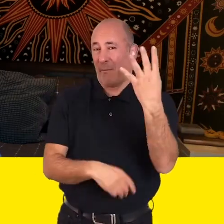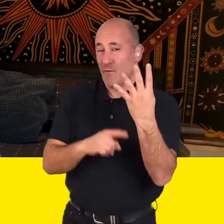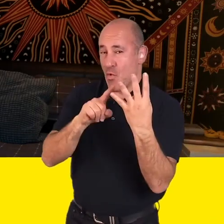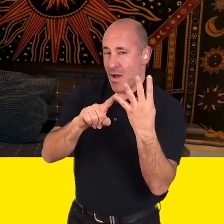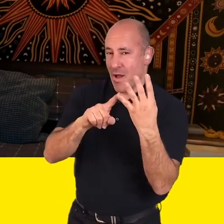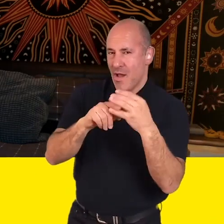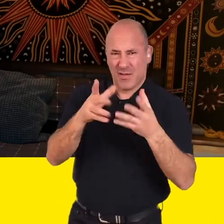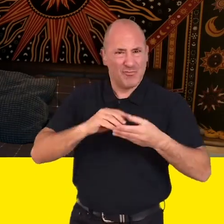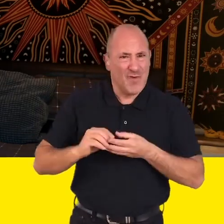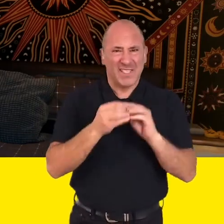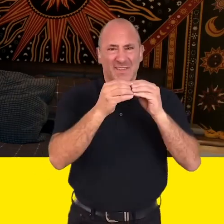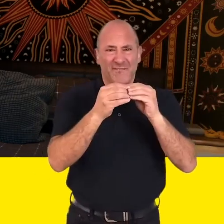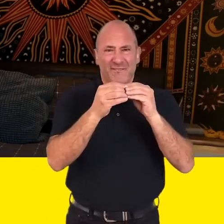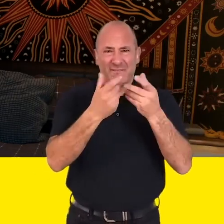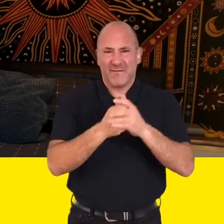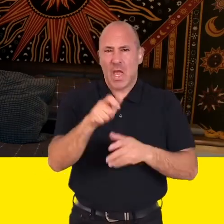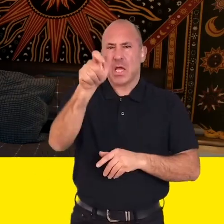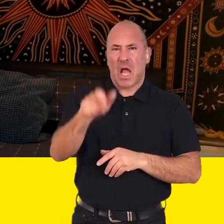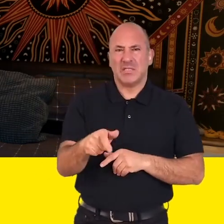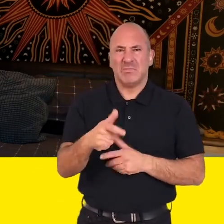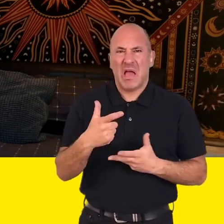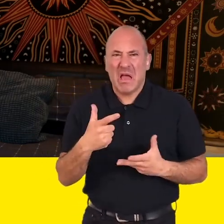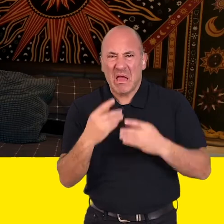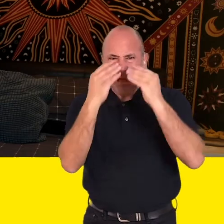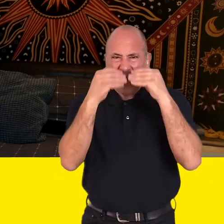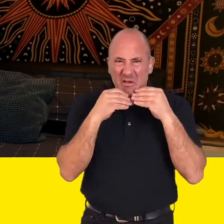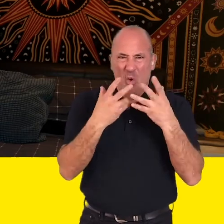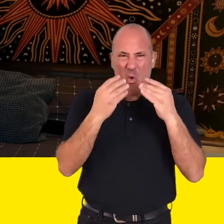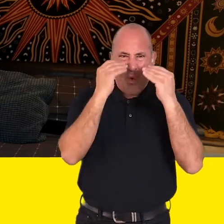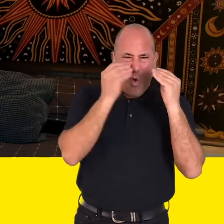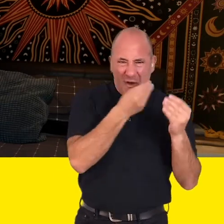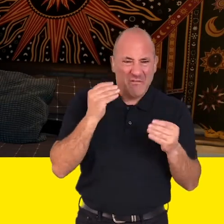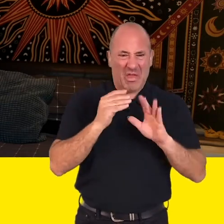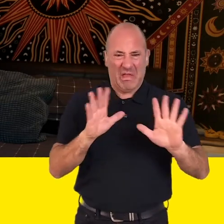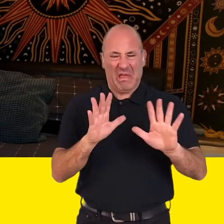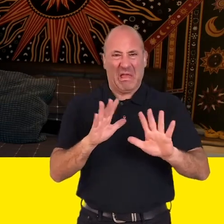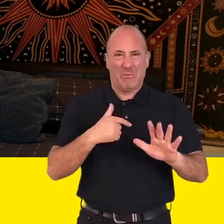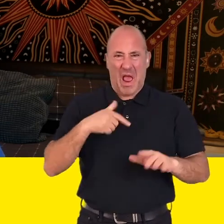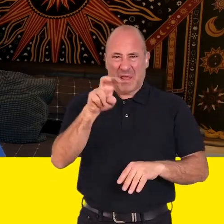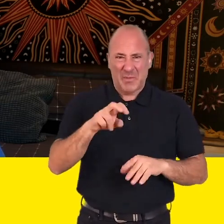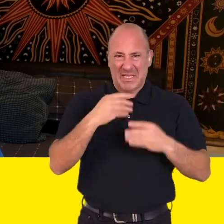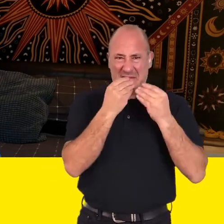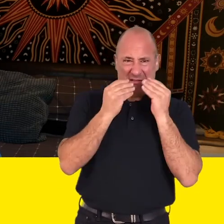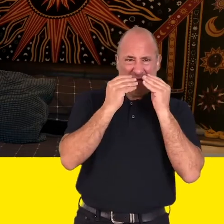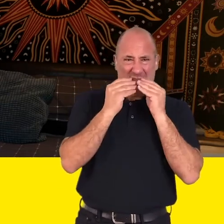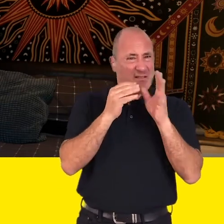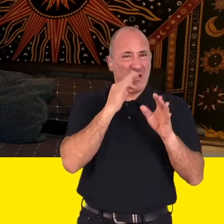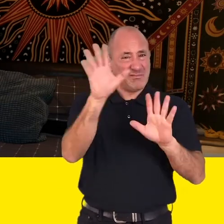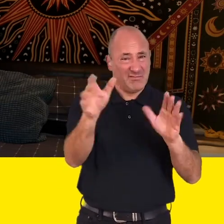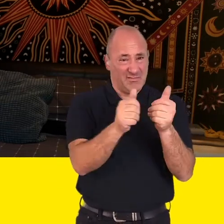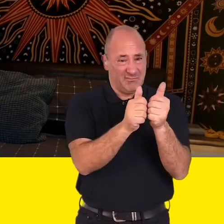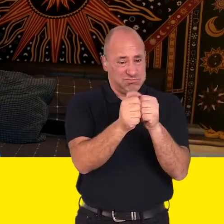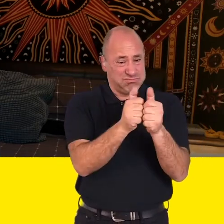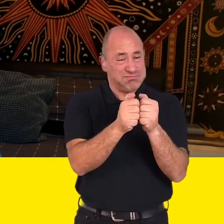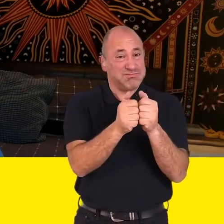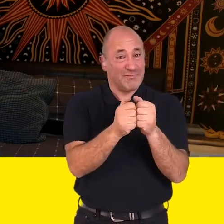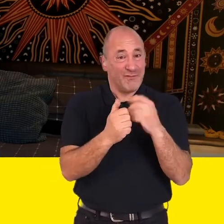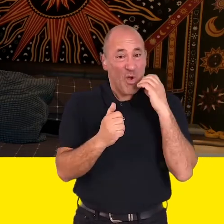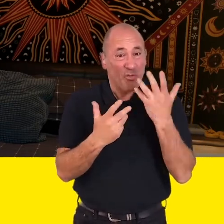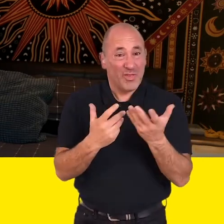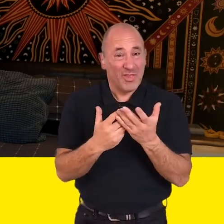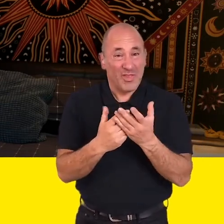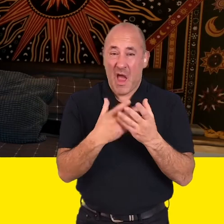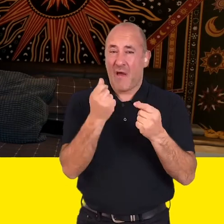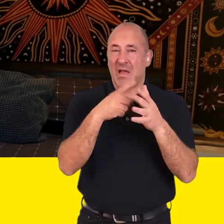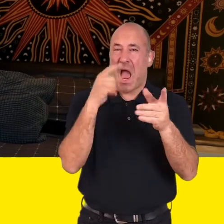get creative. If a customer doesn't feel comfortable removing or lowering their face mask for you to lip read then they can always type out what they want to say on their